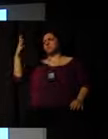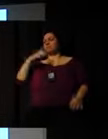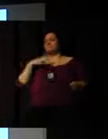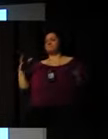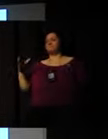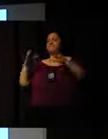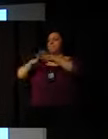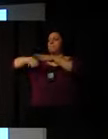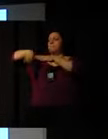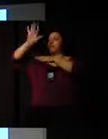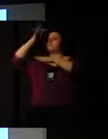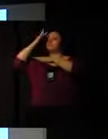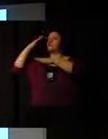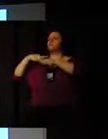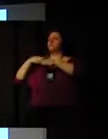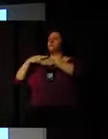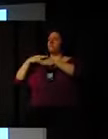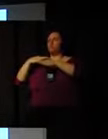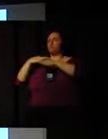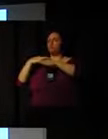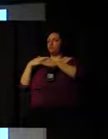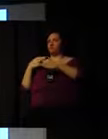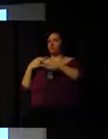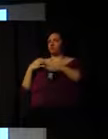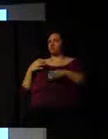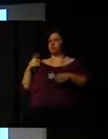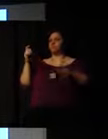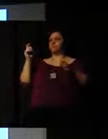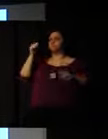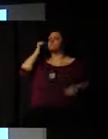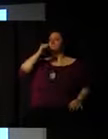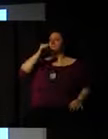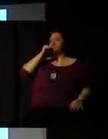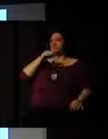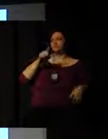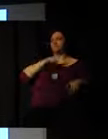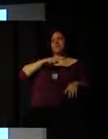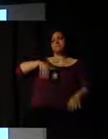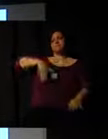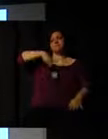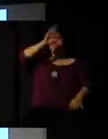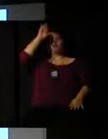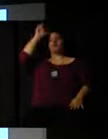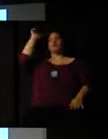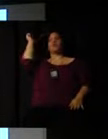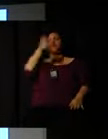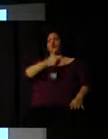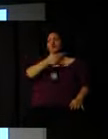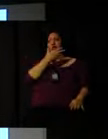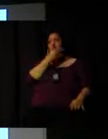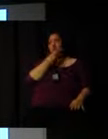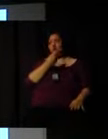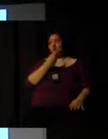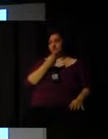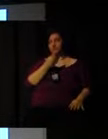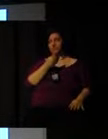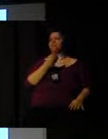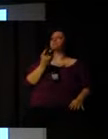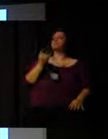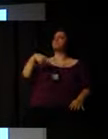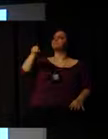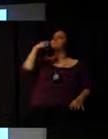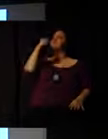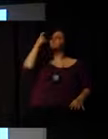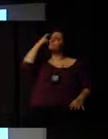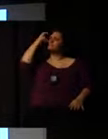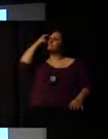And as you can see, women are the highest as well. So these are all things that to think about when you're looking for volunteers, who are the right people